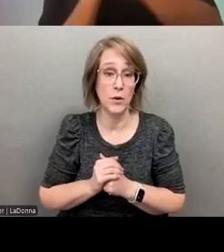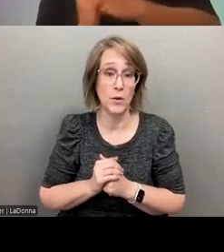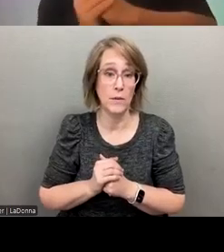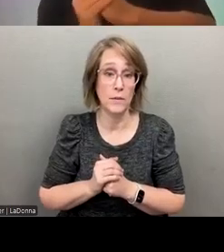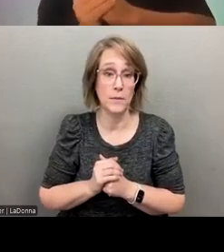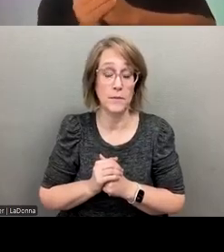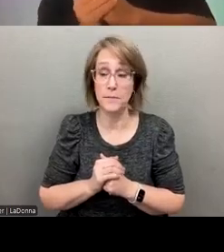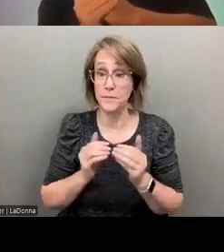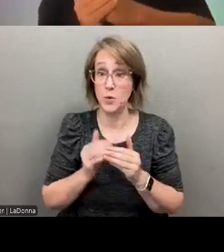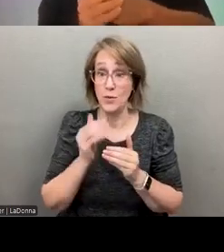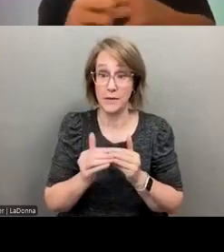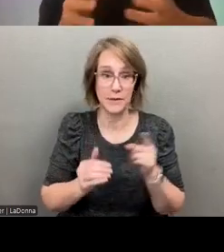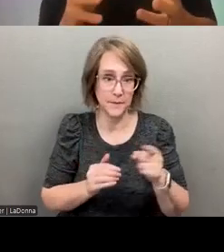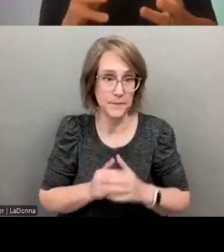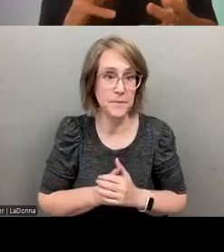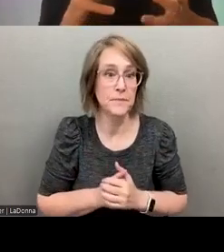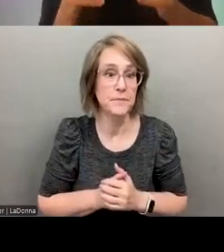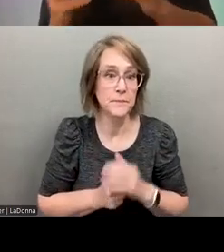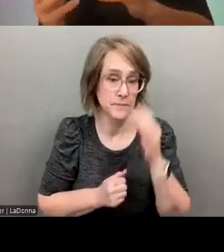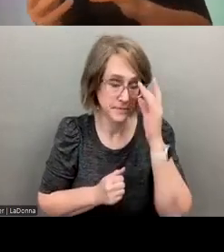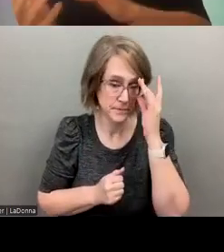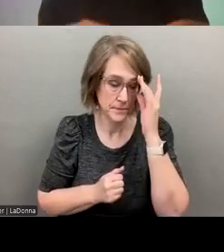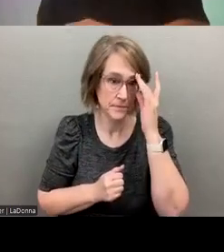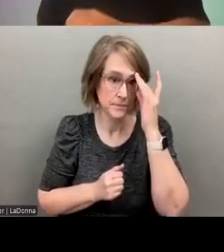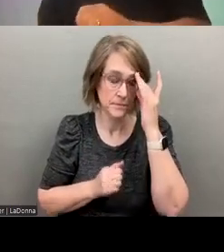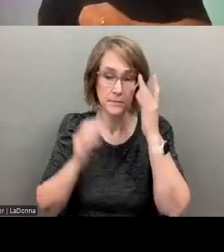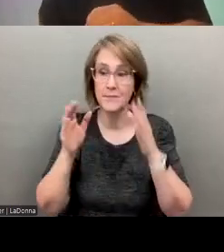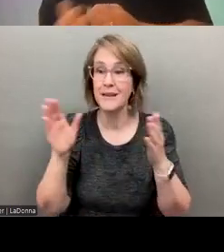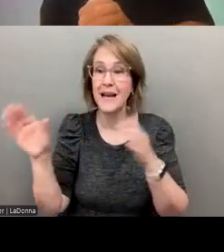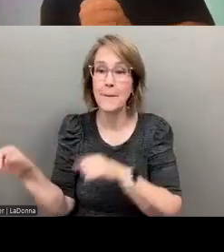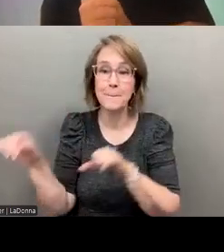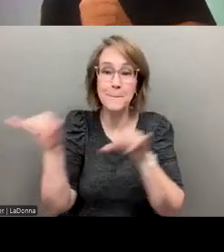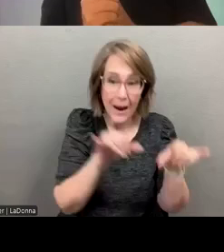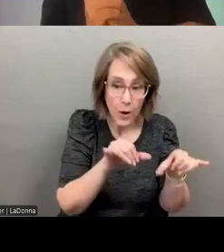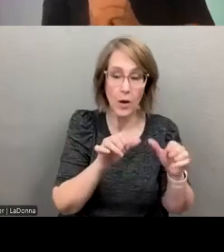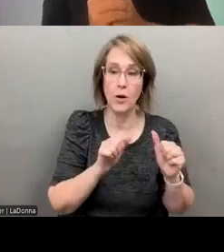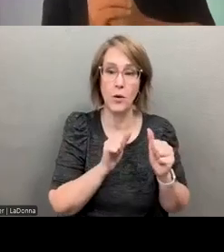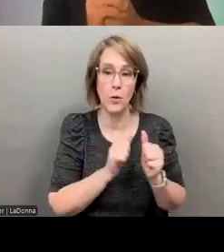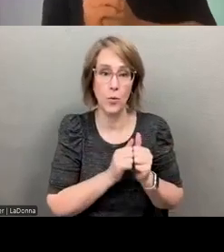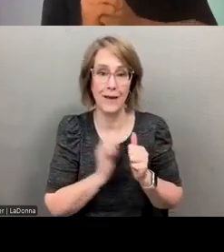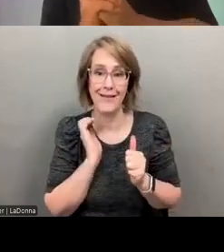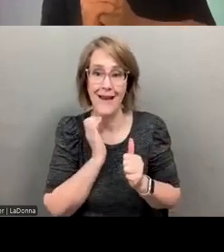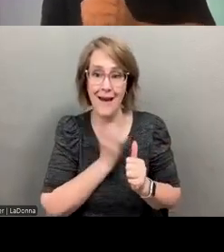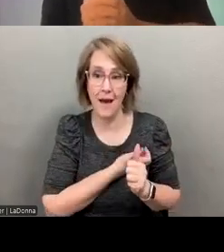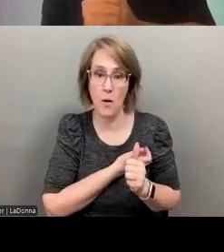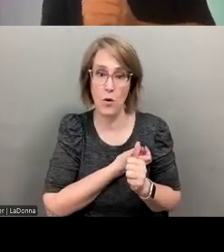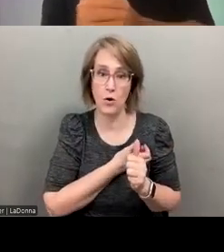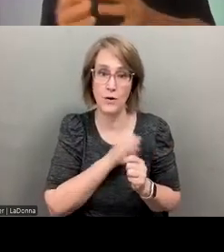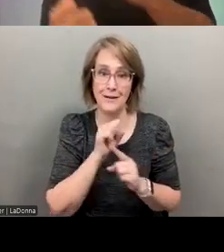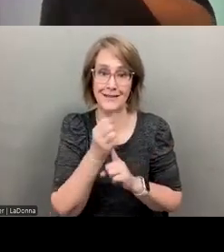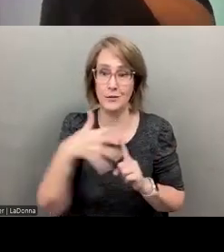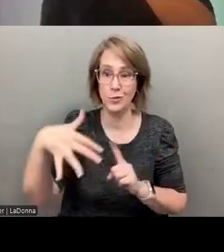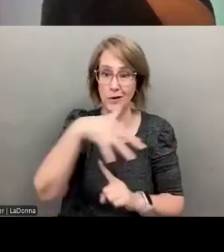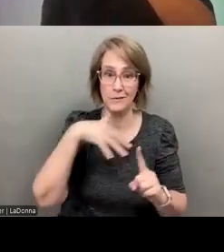So let's go to the next slide and let's look at the parallel to that in our context. So I'm going to